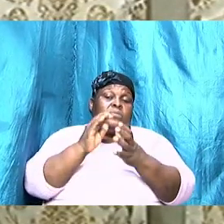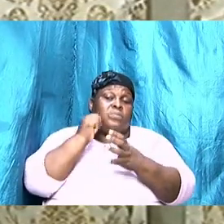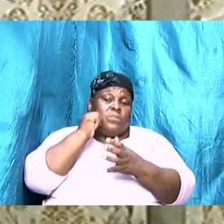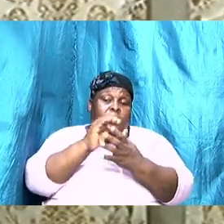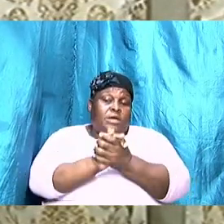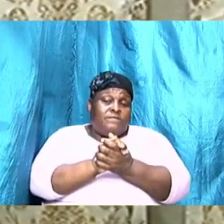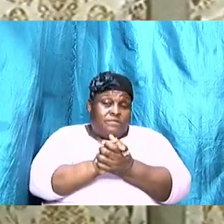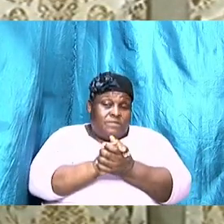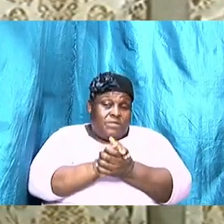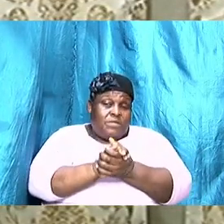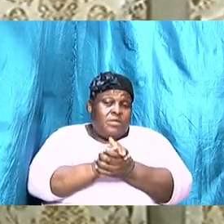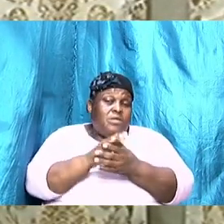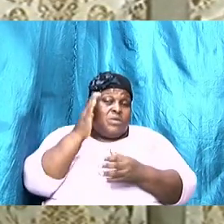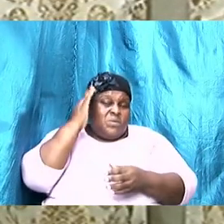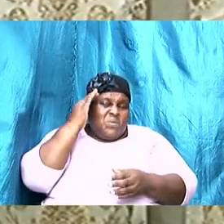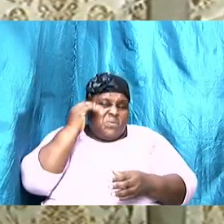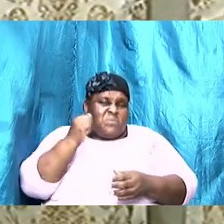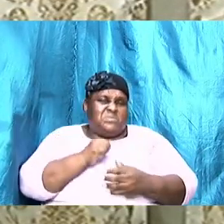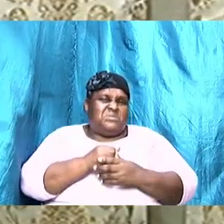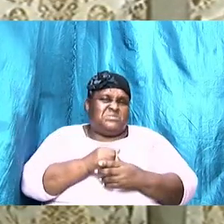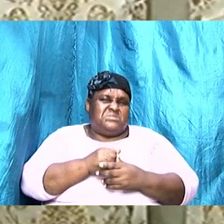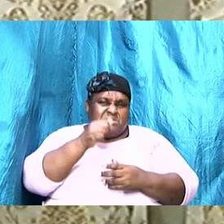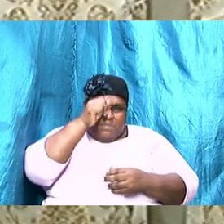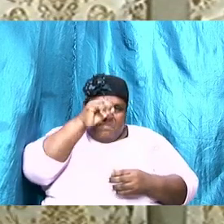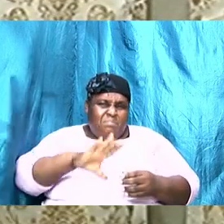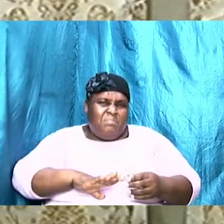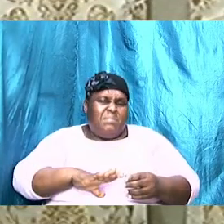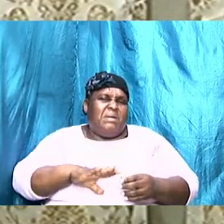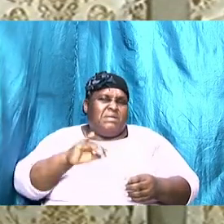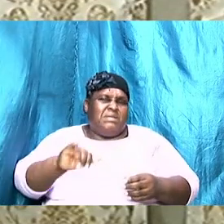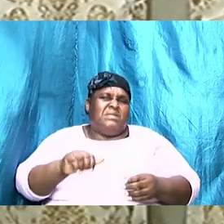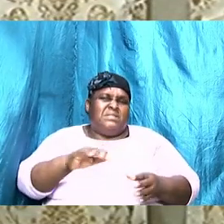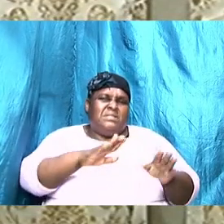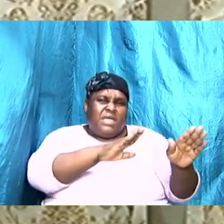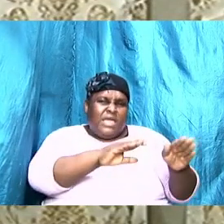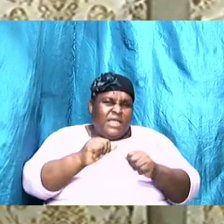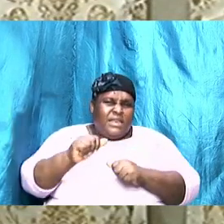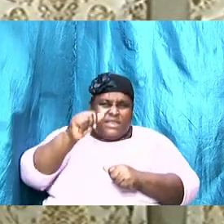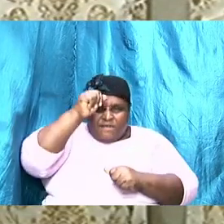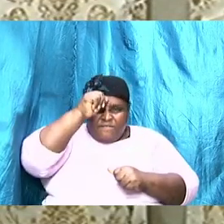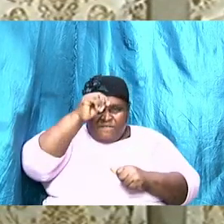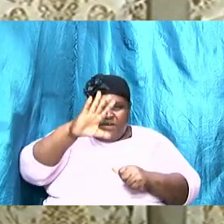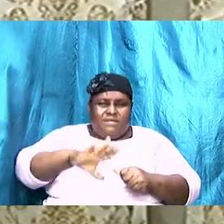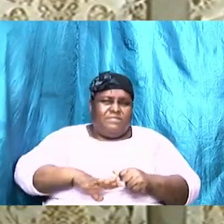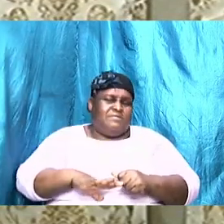notice it the man that leaves father that leaves father